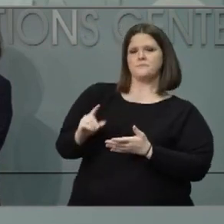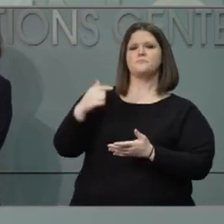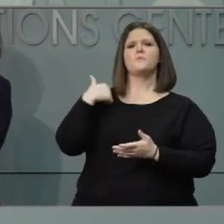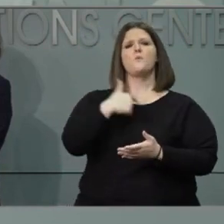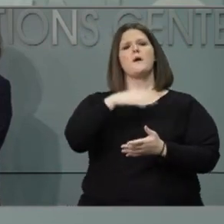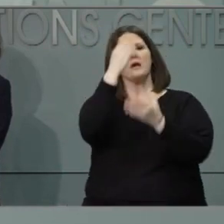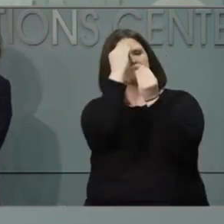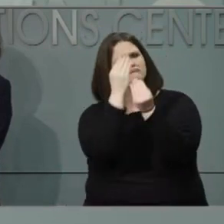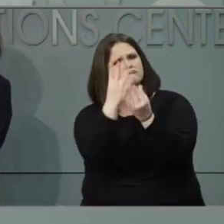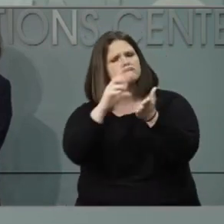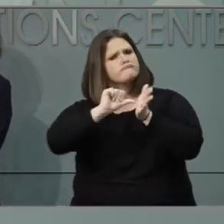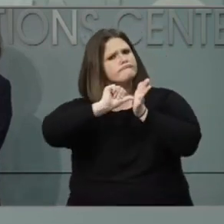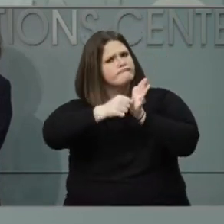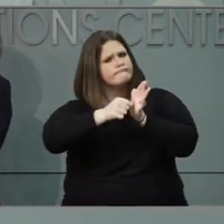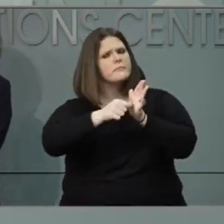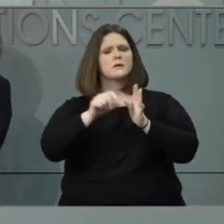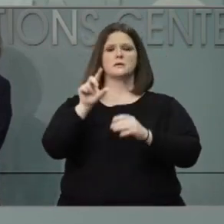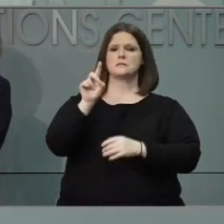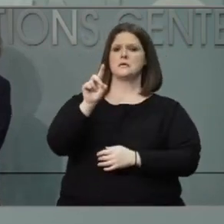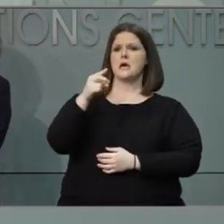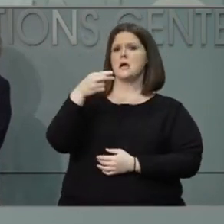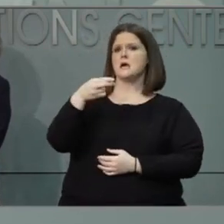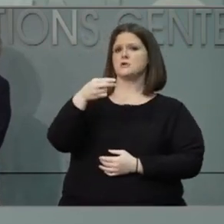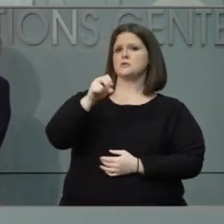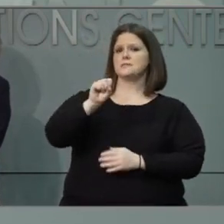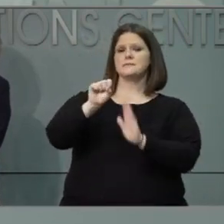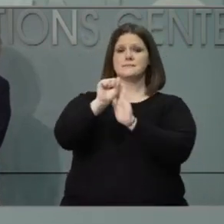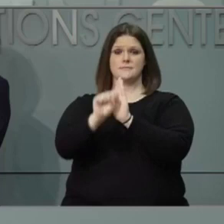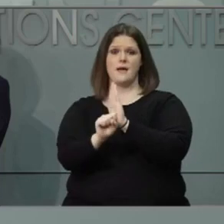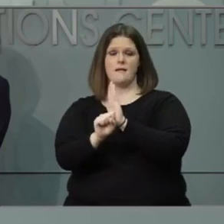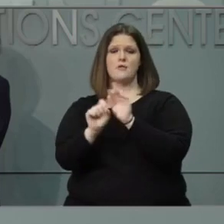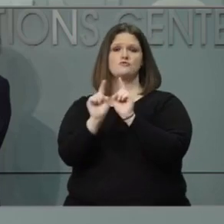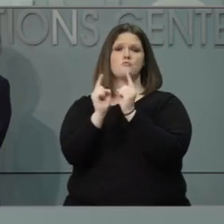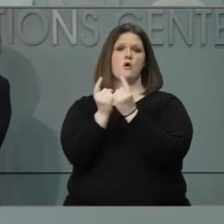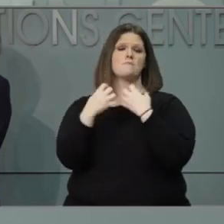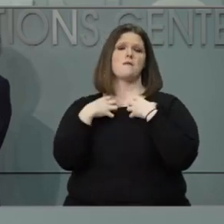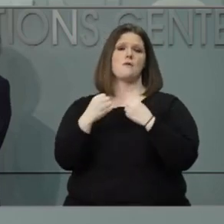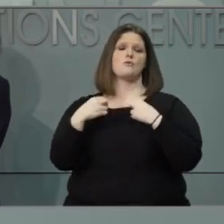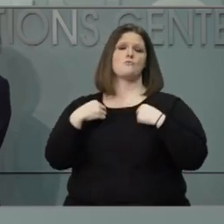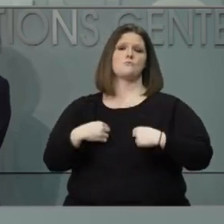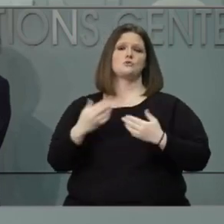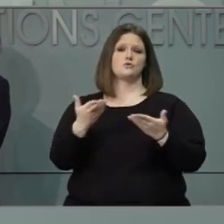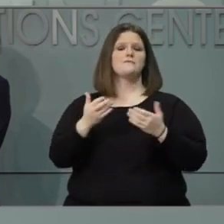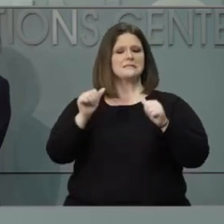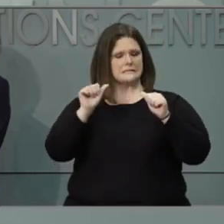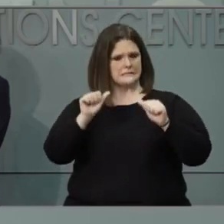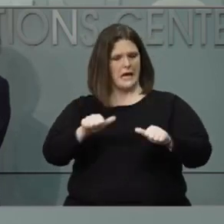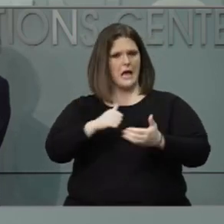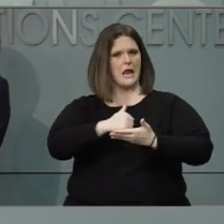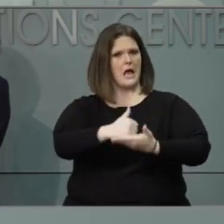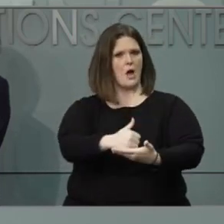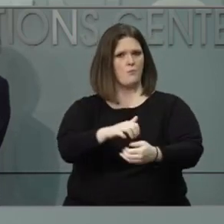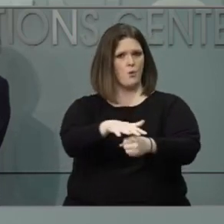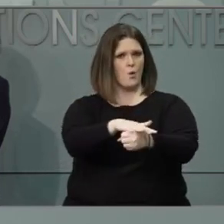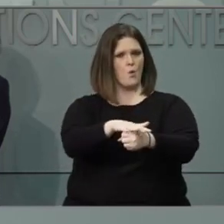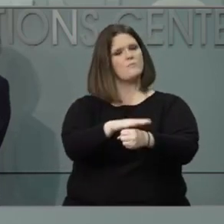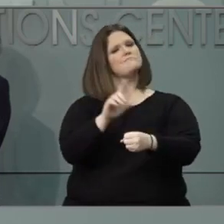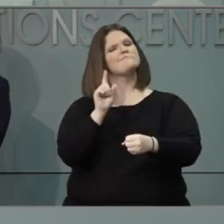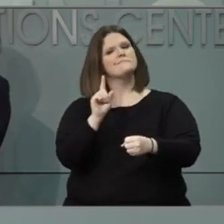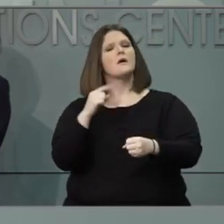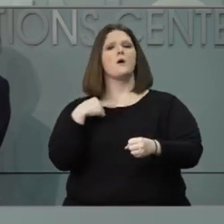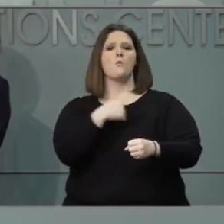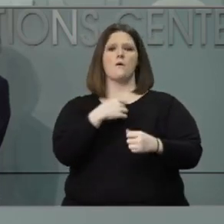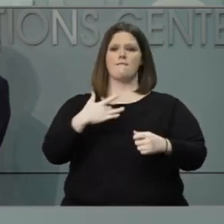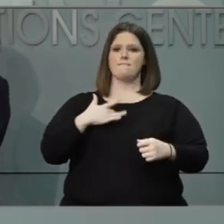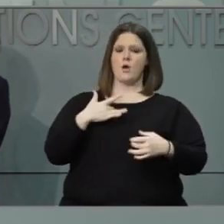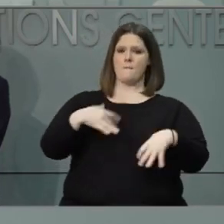state, the Department of Health and Human Services can help with enforcement activity at the local level. But we really think it is important for us